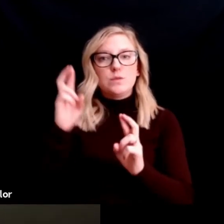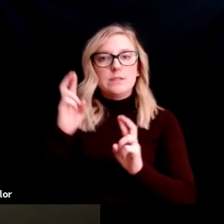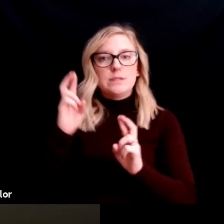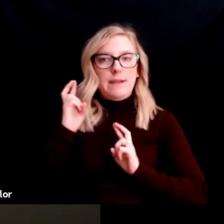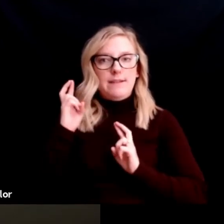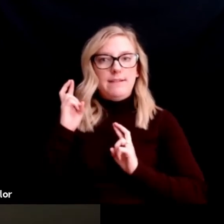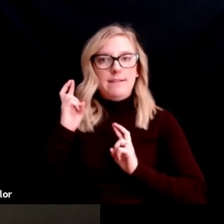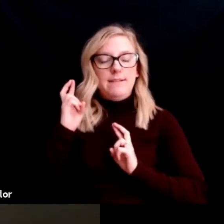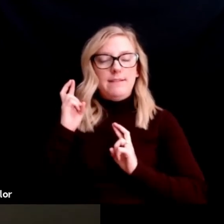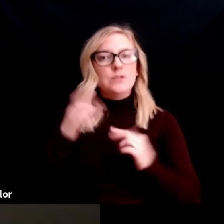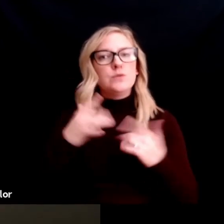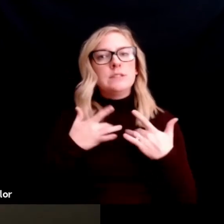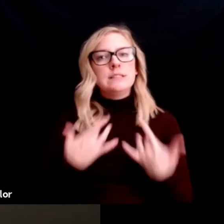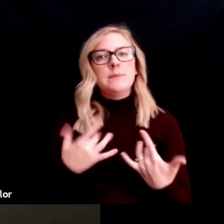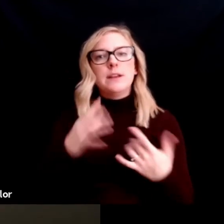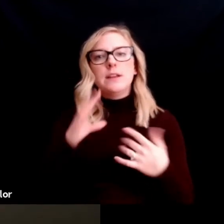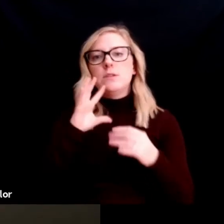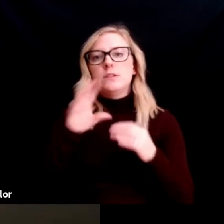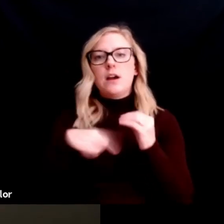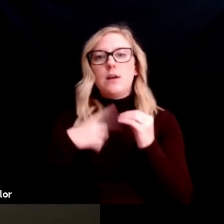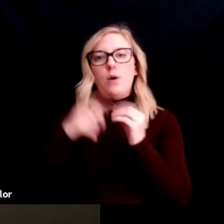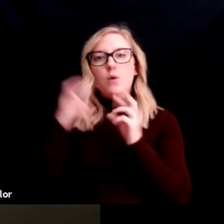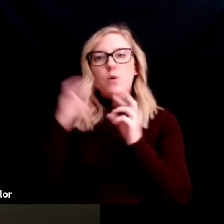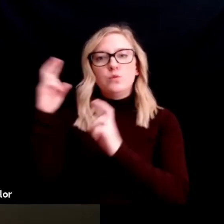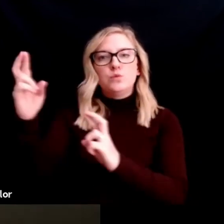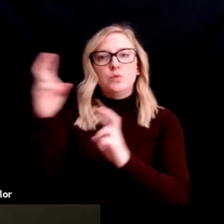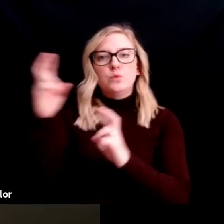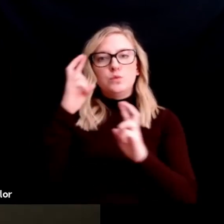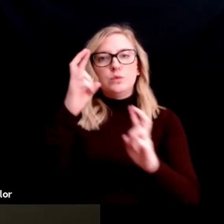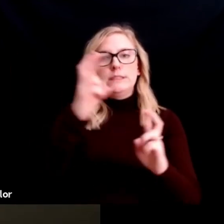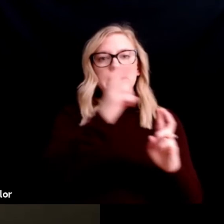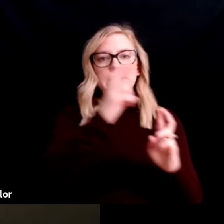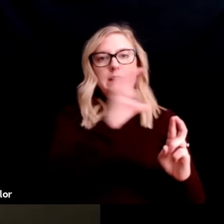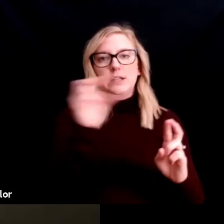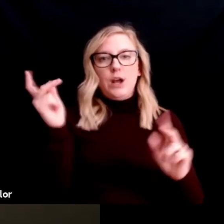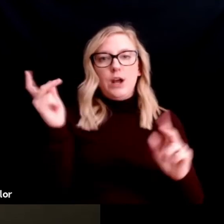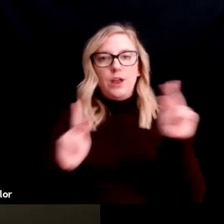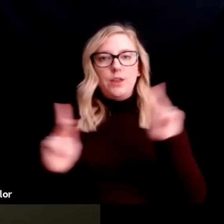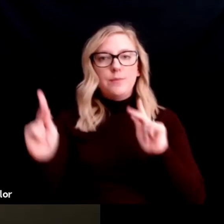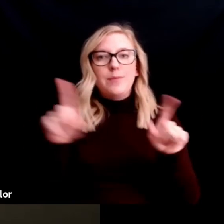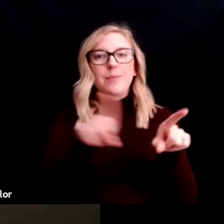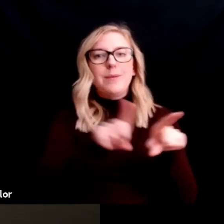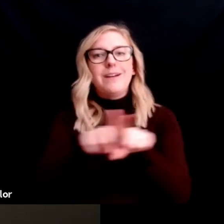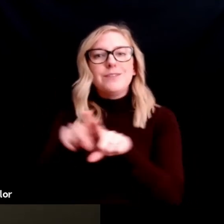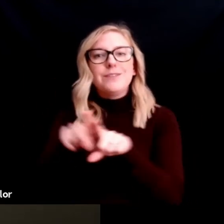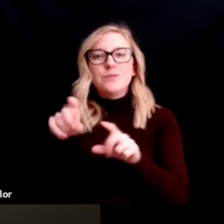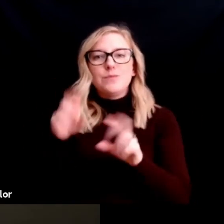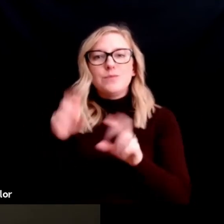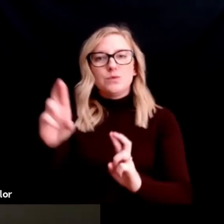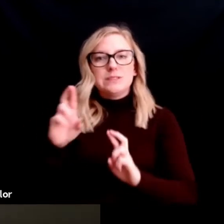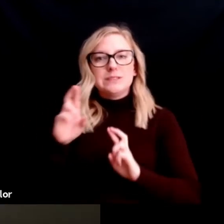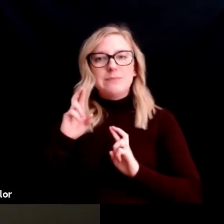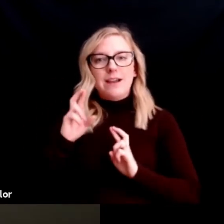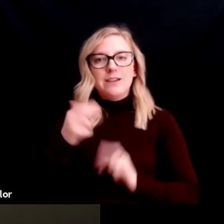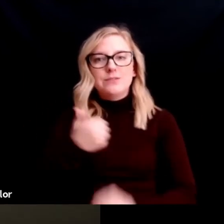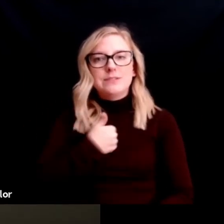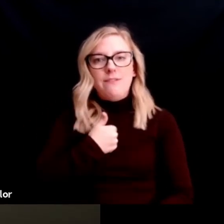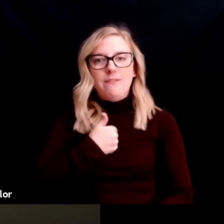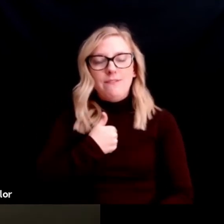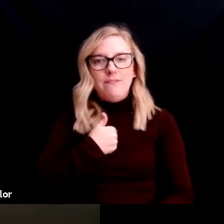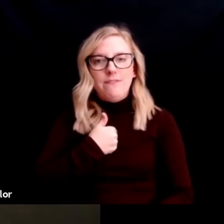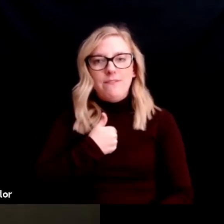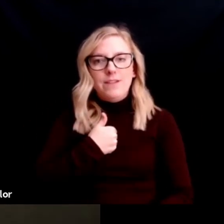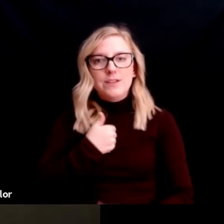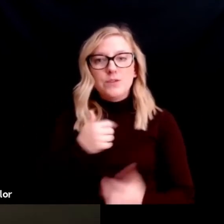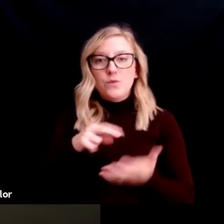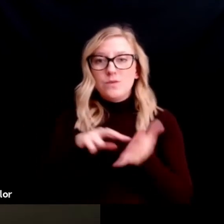respecting others. But we also want to think about respecting ourselves. So, the way I think about that is